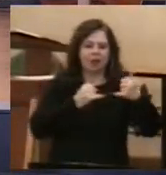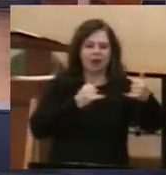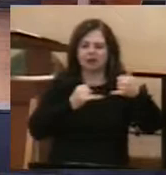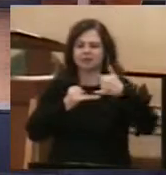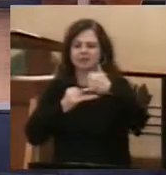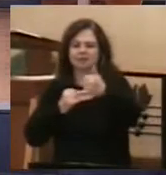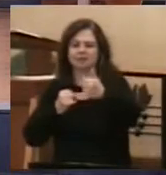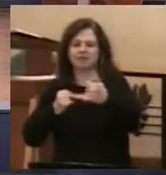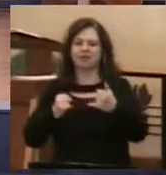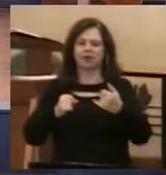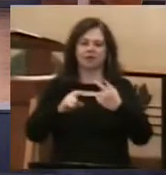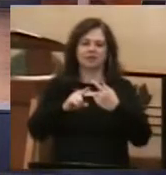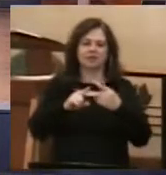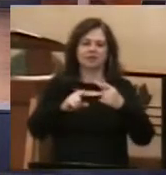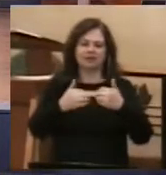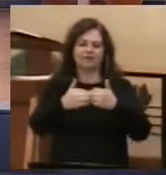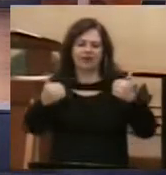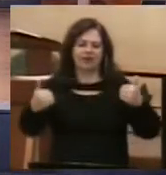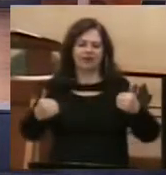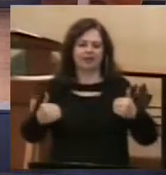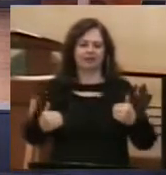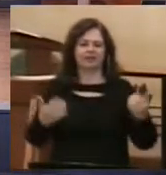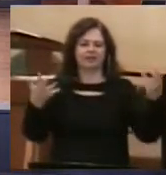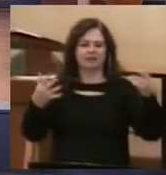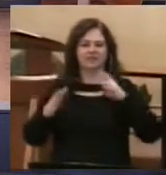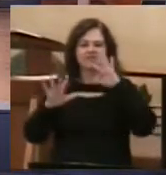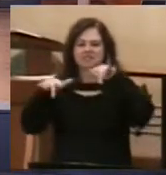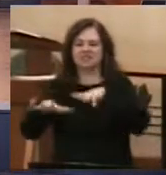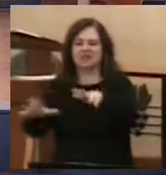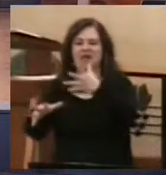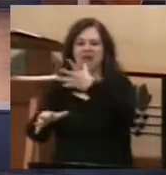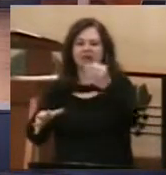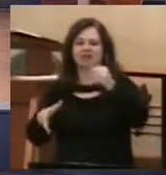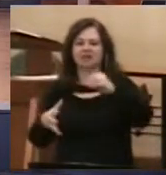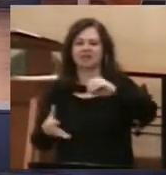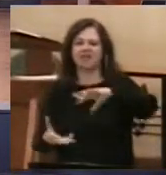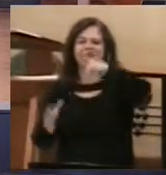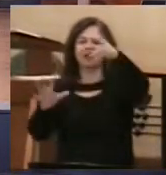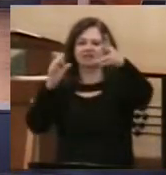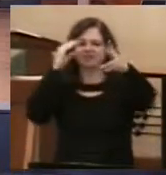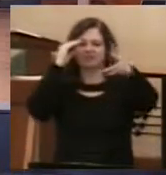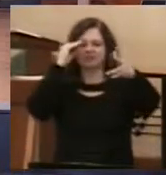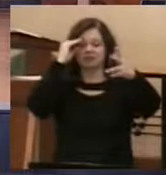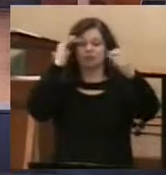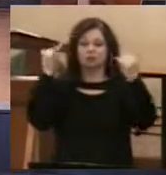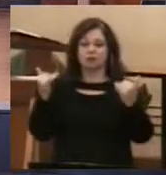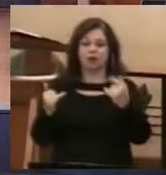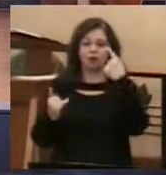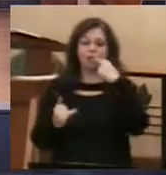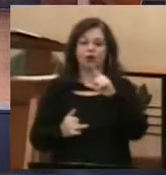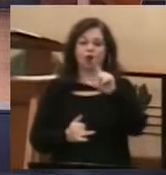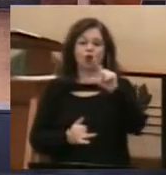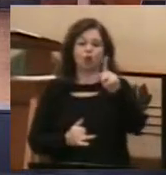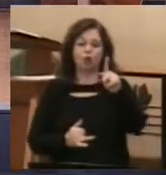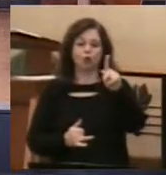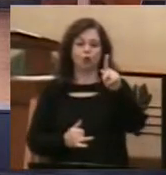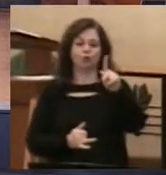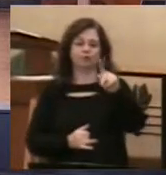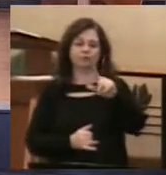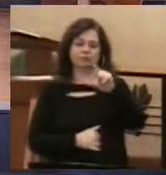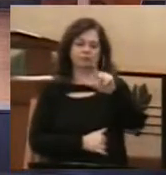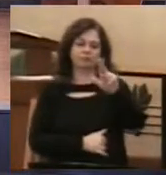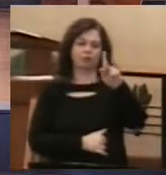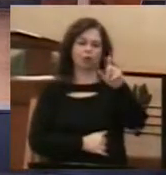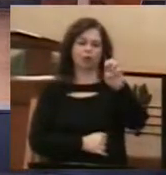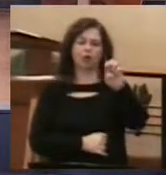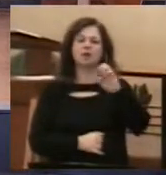chaos. So for the gospel writer Luke to speak of this story and to mention about the deep water